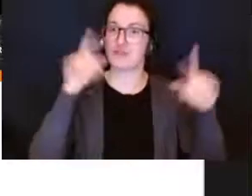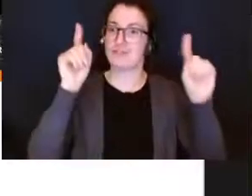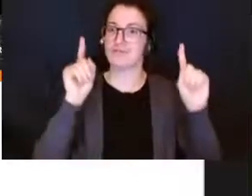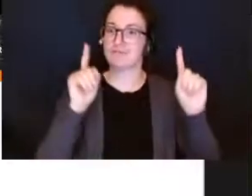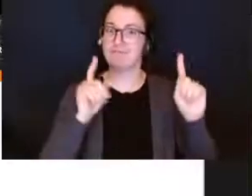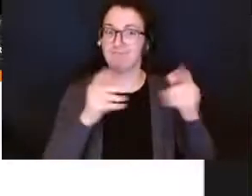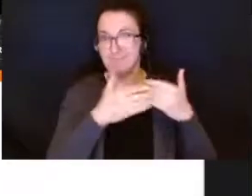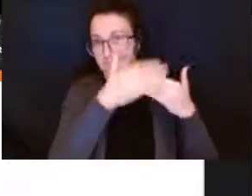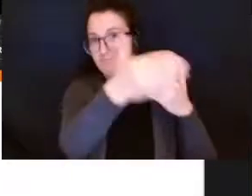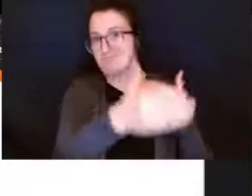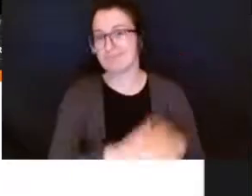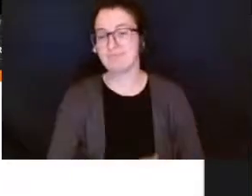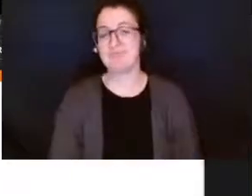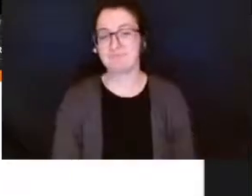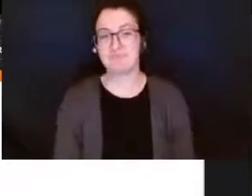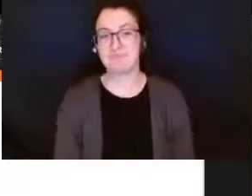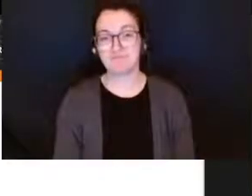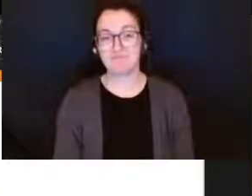those opportunities